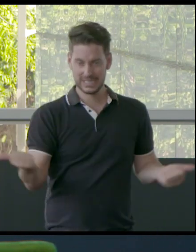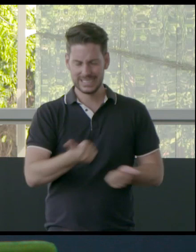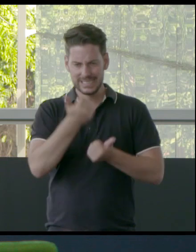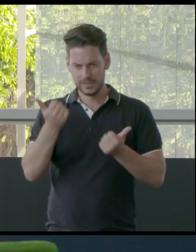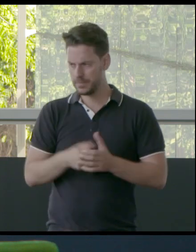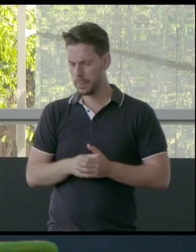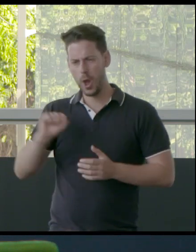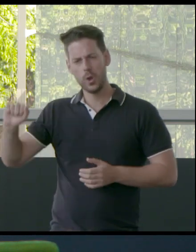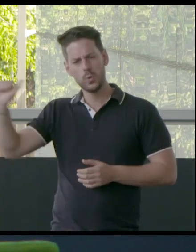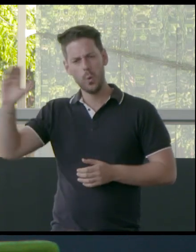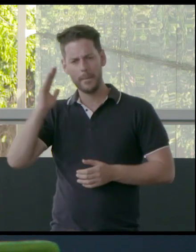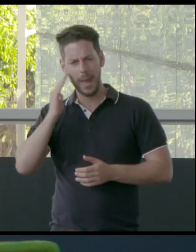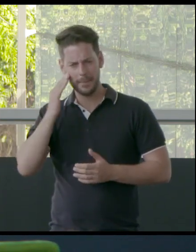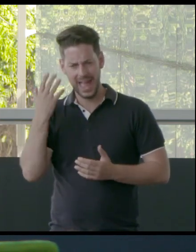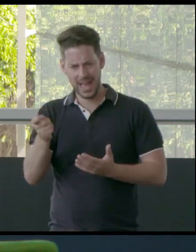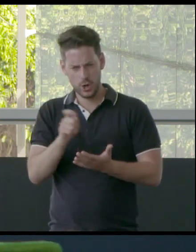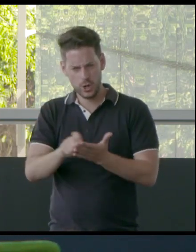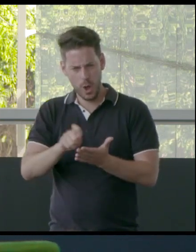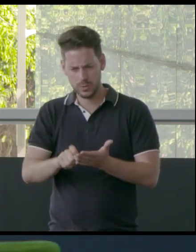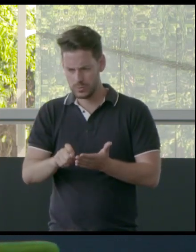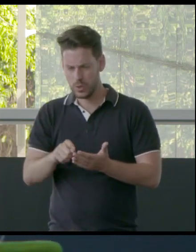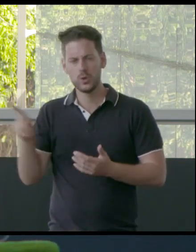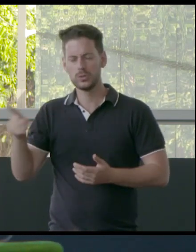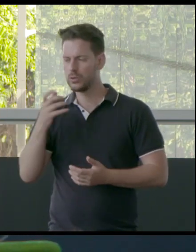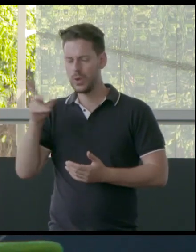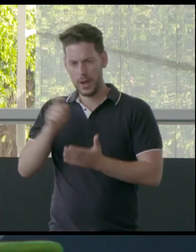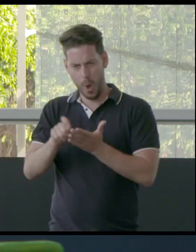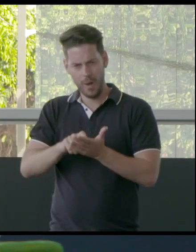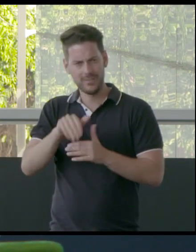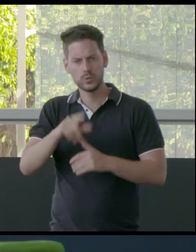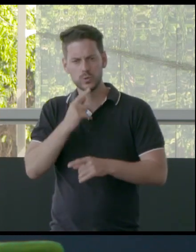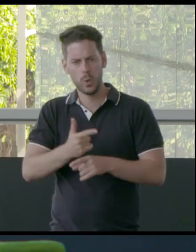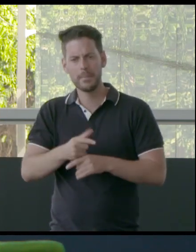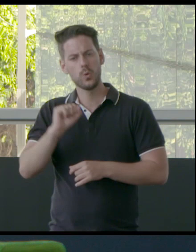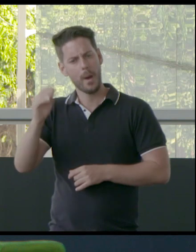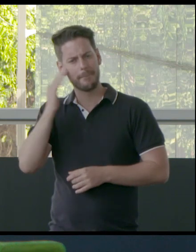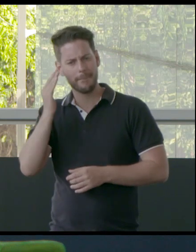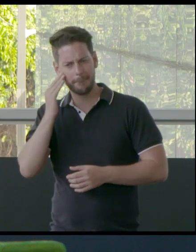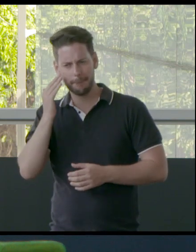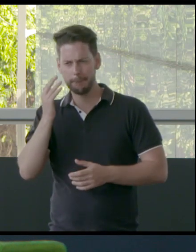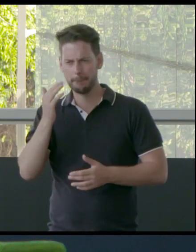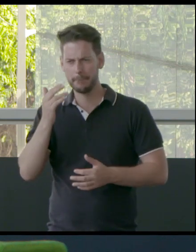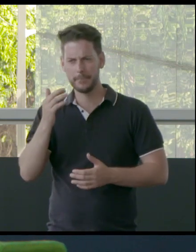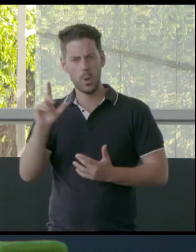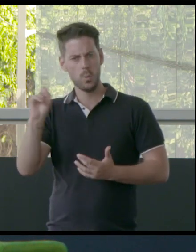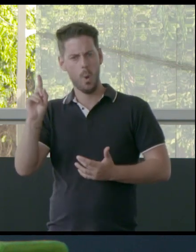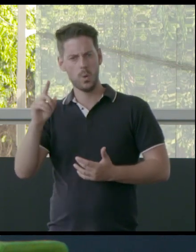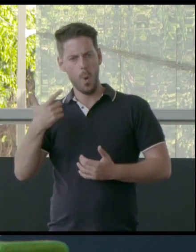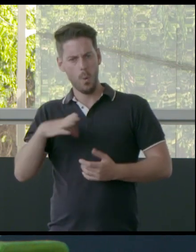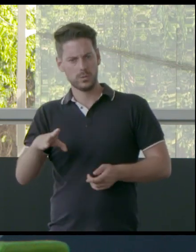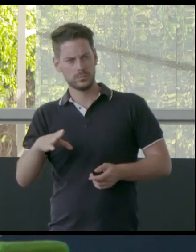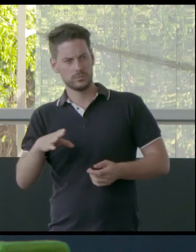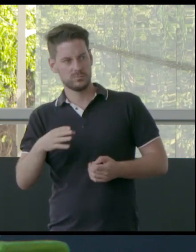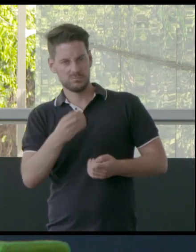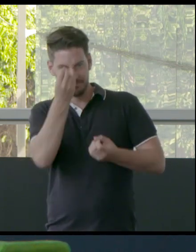of, I know that your mum had some notes about what you were going to say today. But what were some of her, some of the things she wanted to